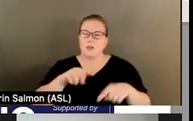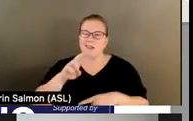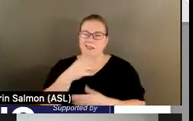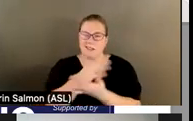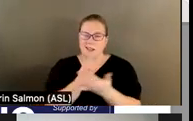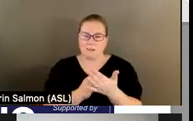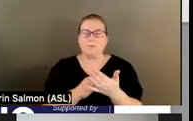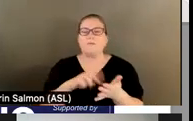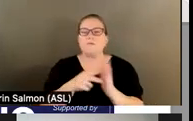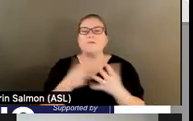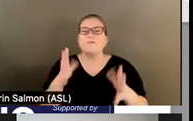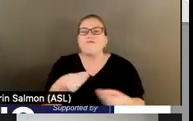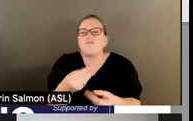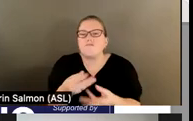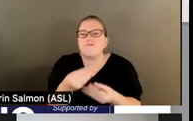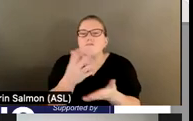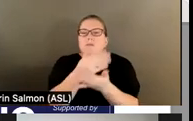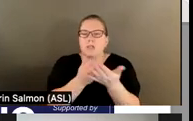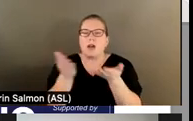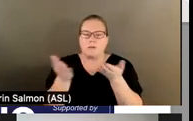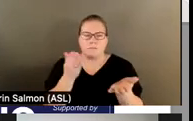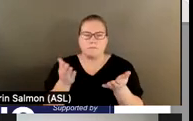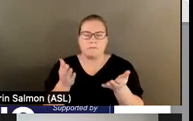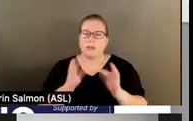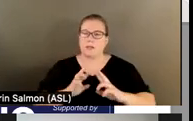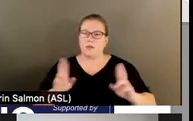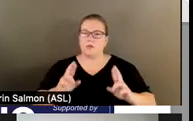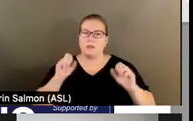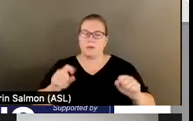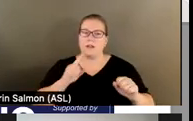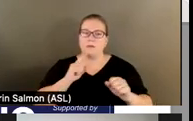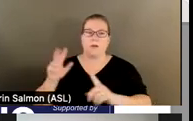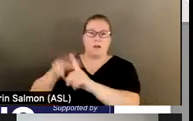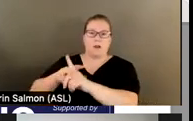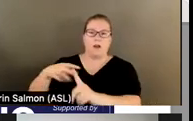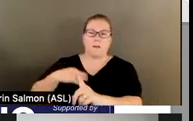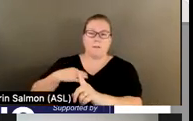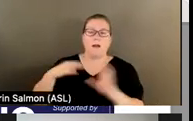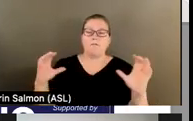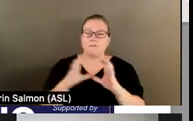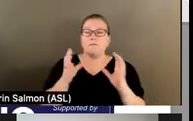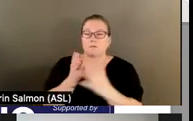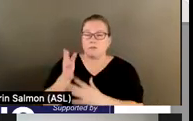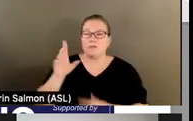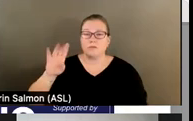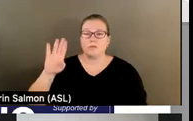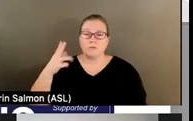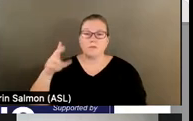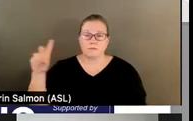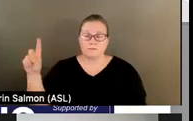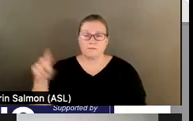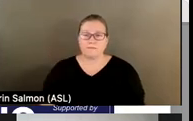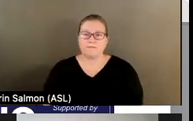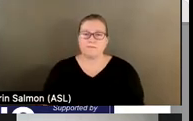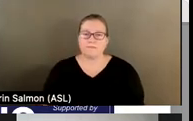services already, and they are preparing themselves to apply for certification with DBHTD. Phase three